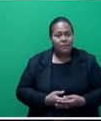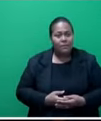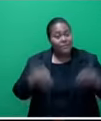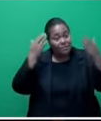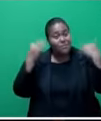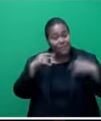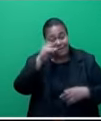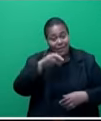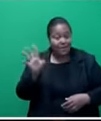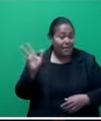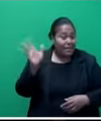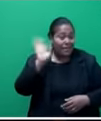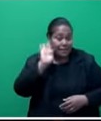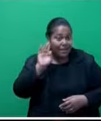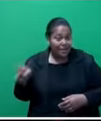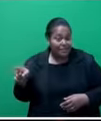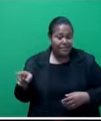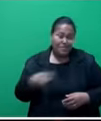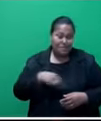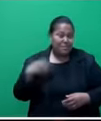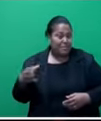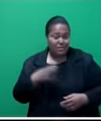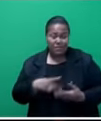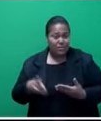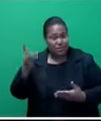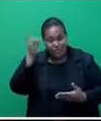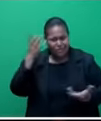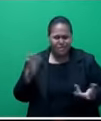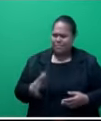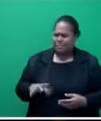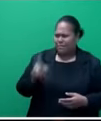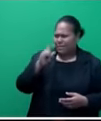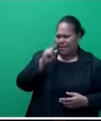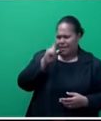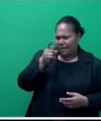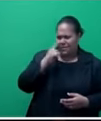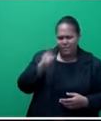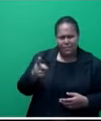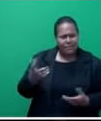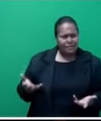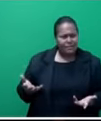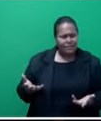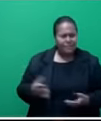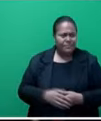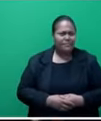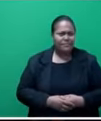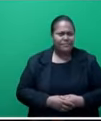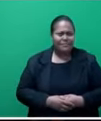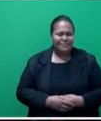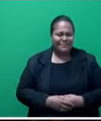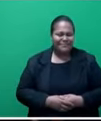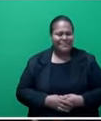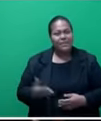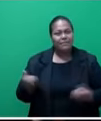I can hear the interjection from the Honorable Minister of Education. Perhaps he cannot see some of those through his, through his heavily tinted Prado, you know.